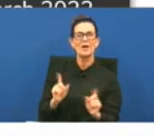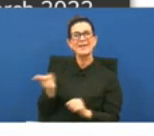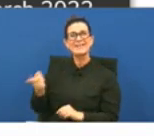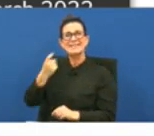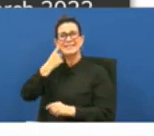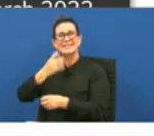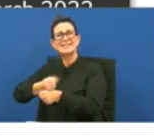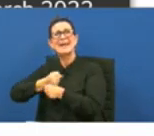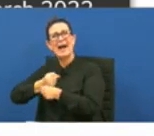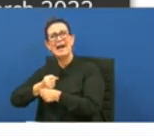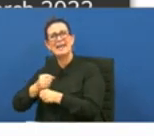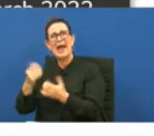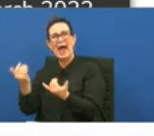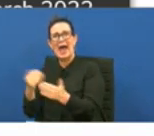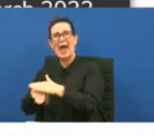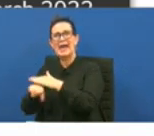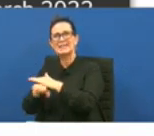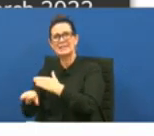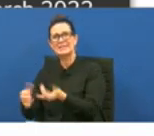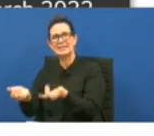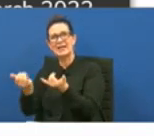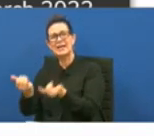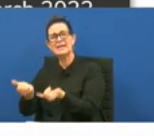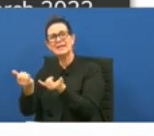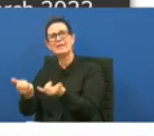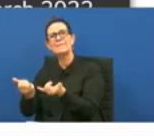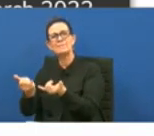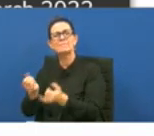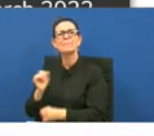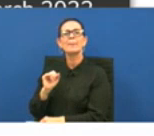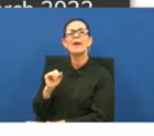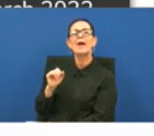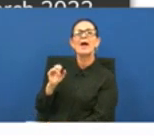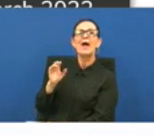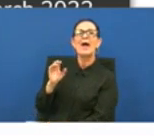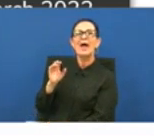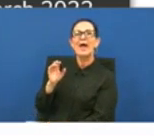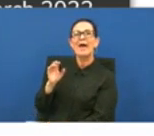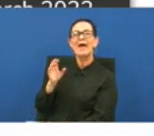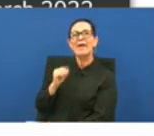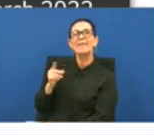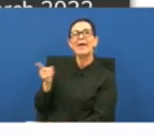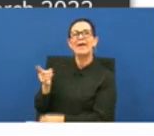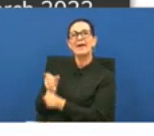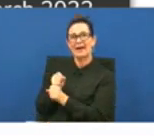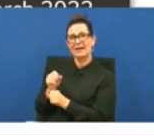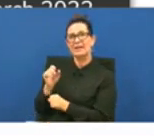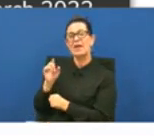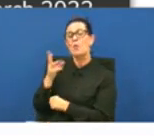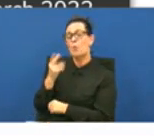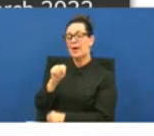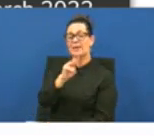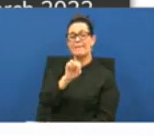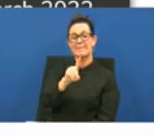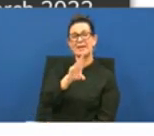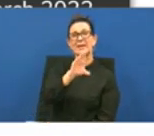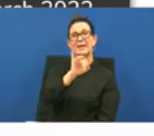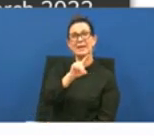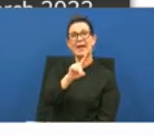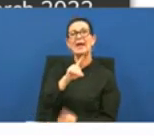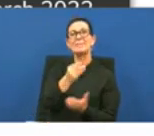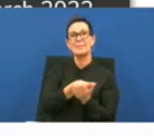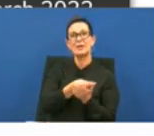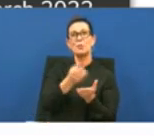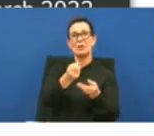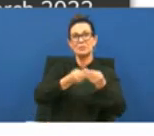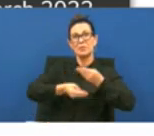today after 18 months of trying and then also the last caveat to this is when medicaid rates were implemented in the state in march